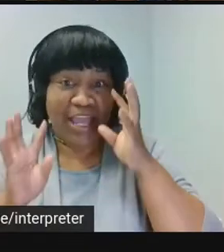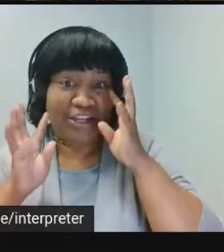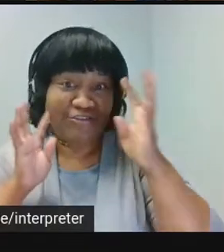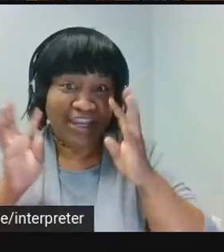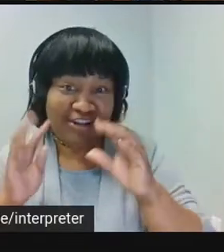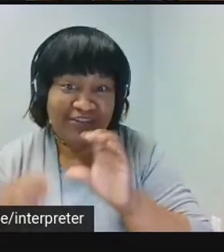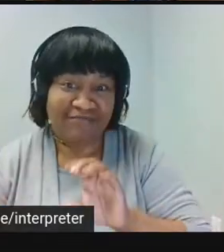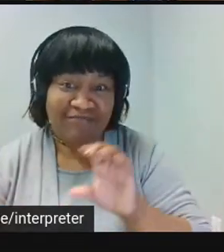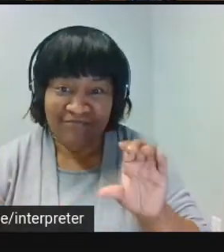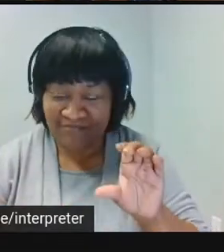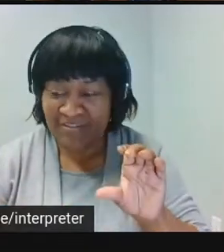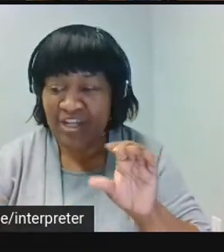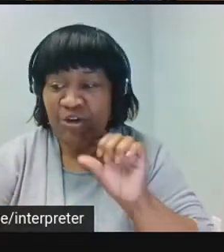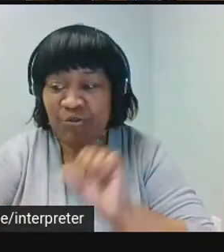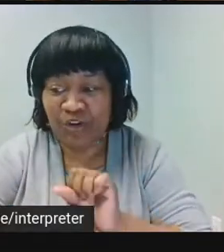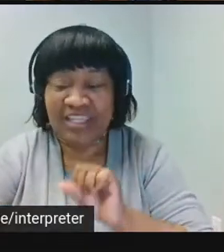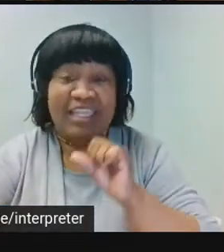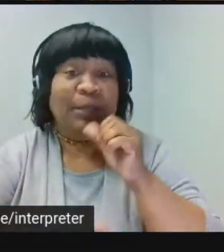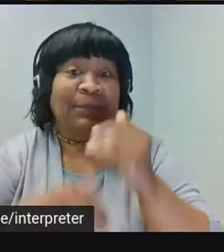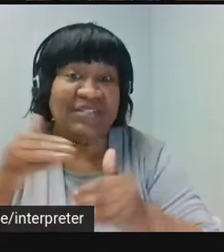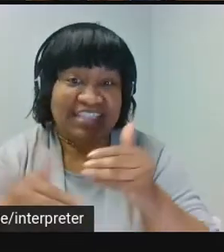project, working procedures.